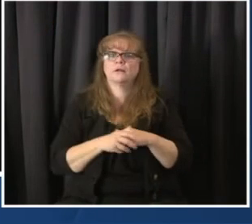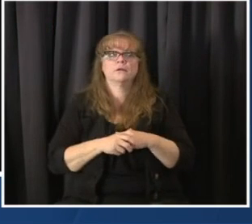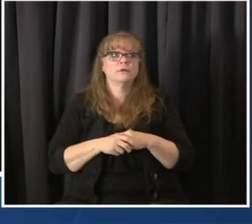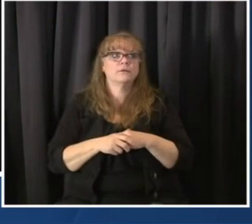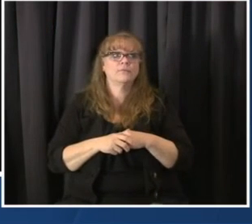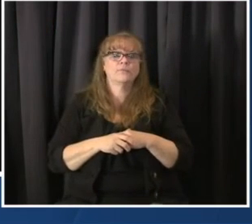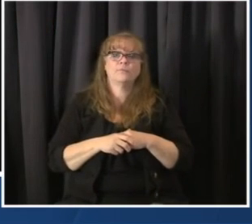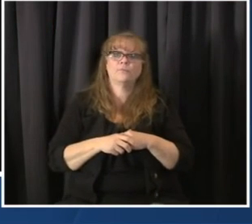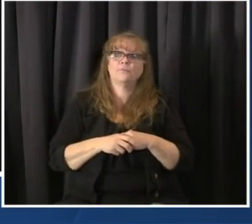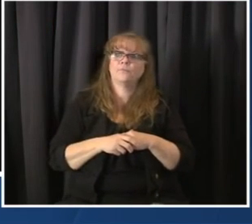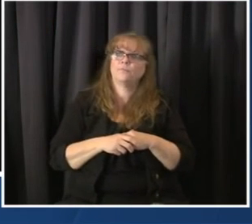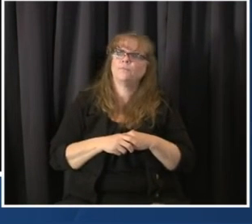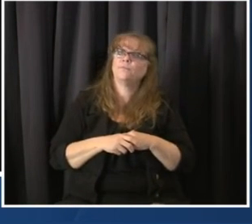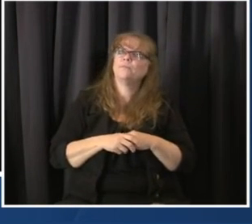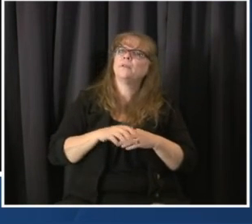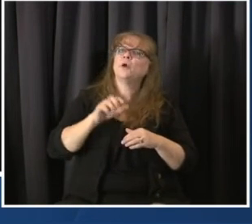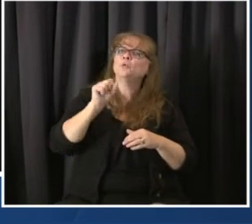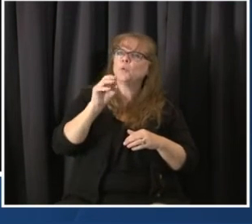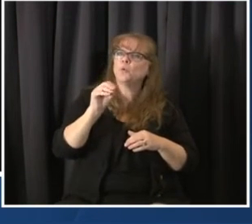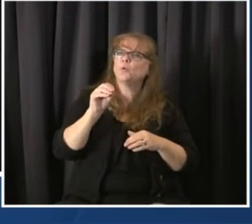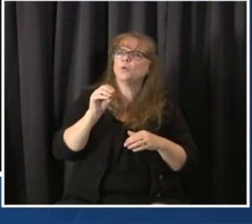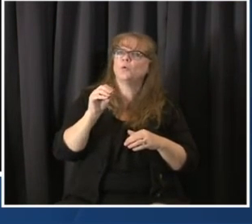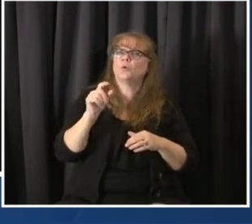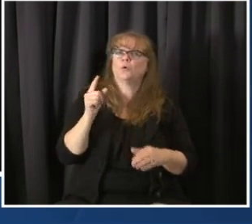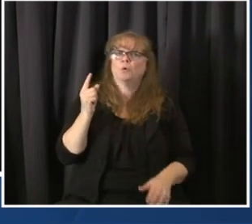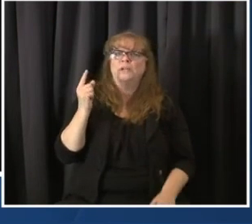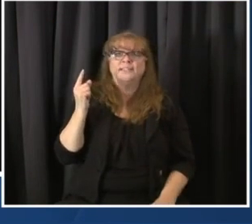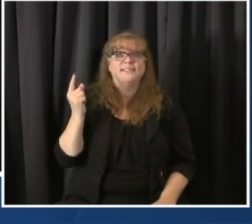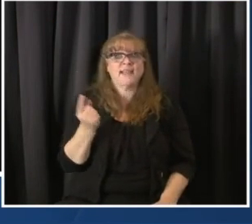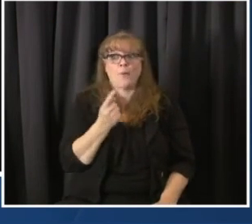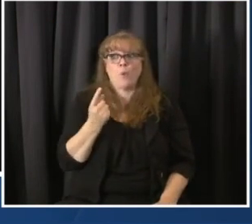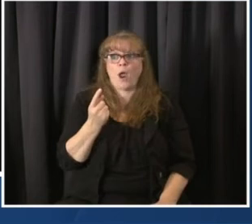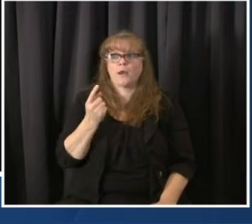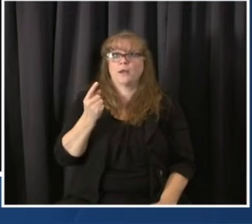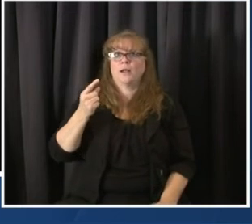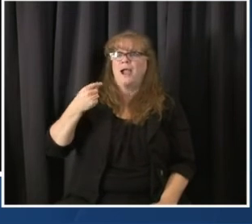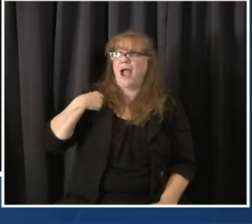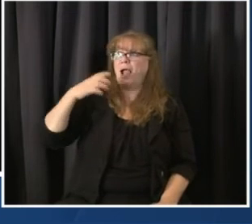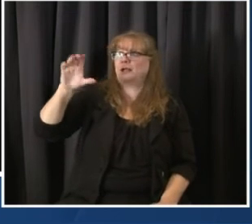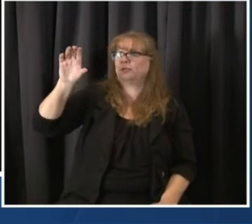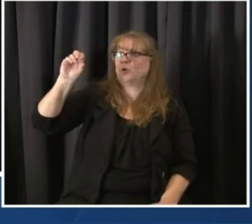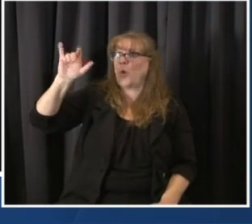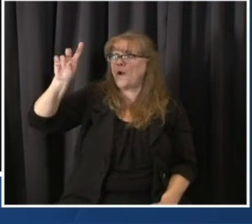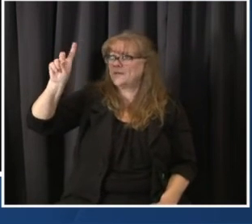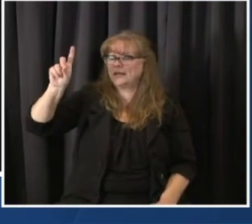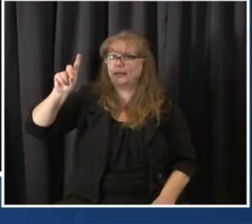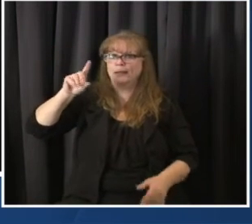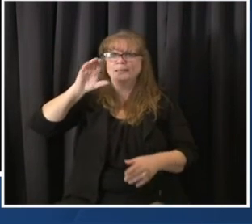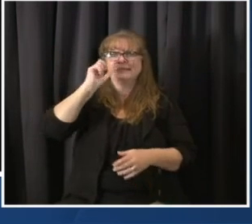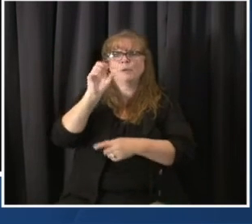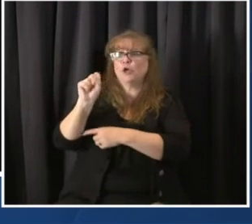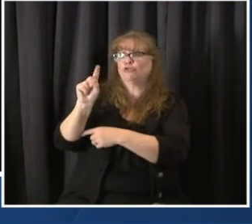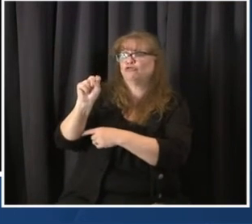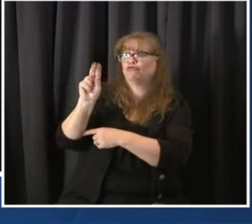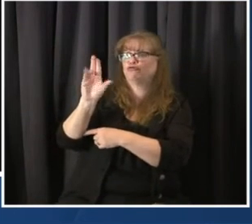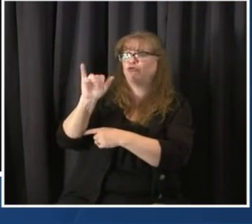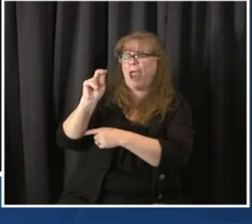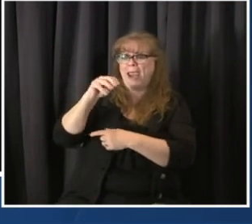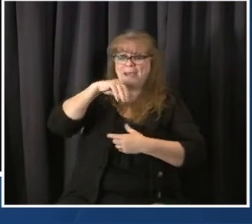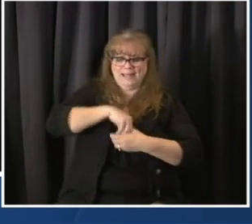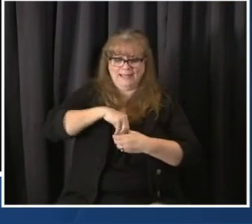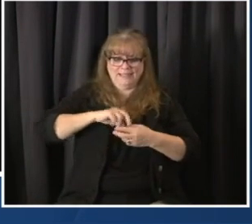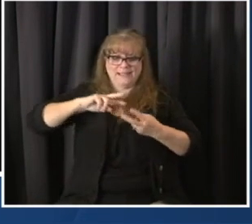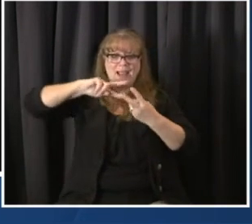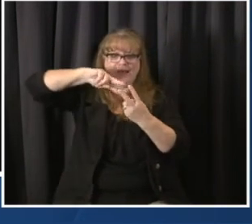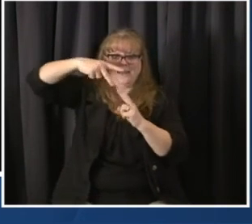sort of co evolve in their system. So that's what we worry about here. But the same measures that we use against